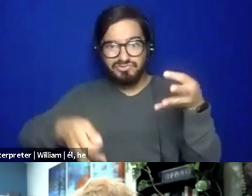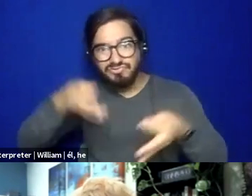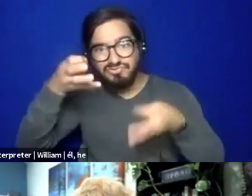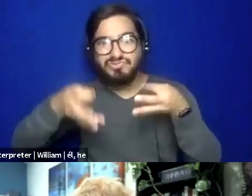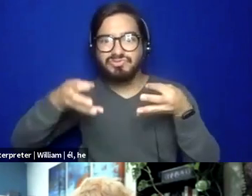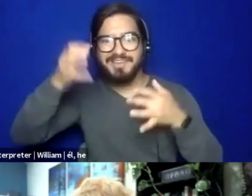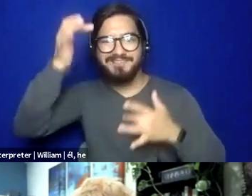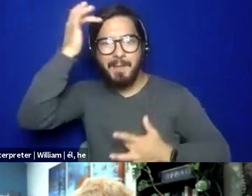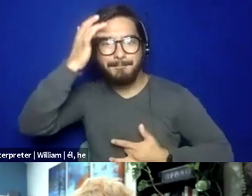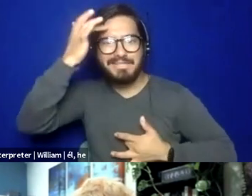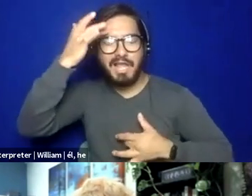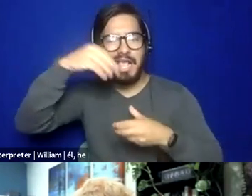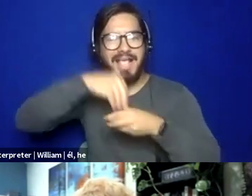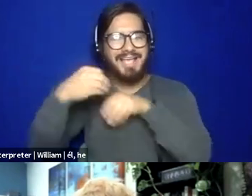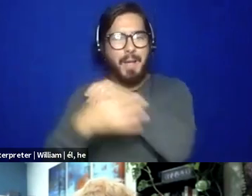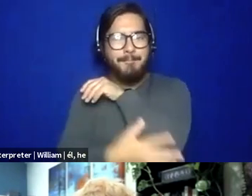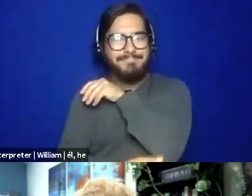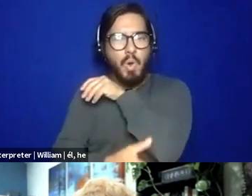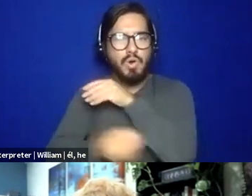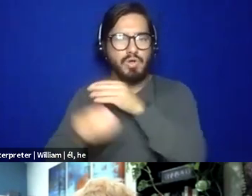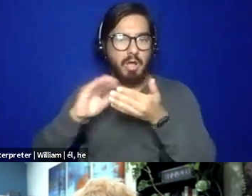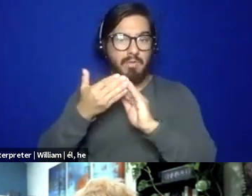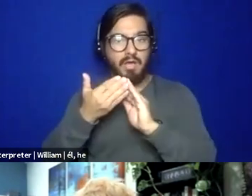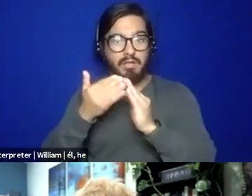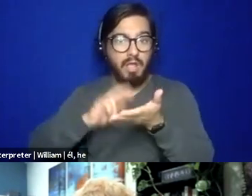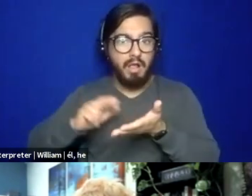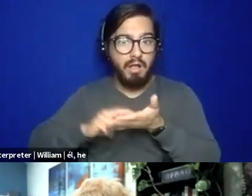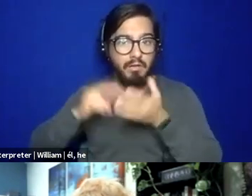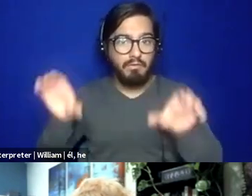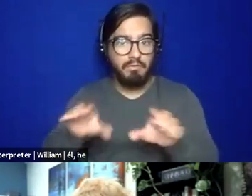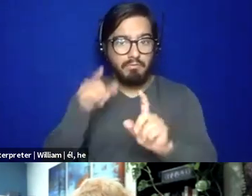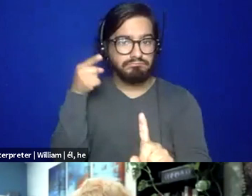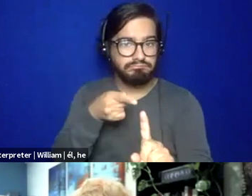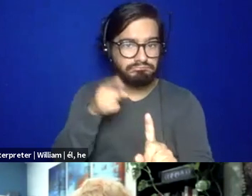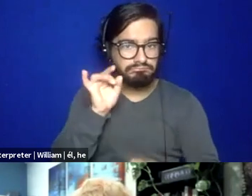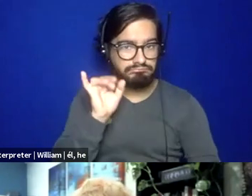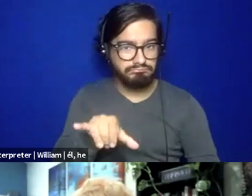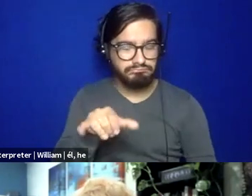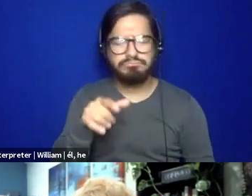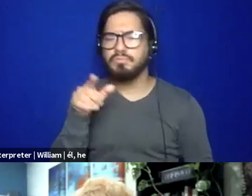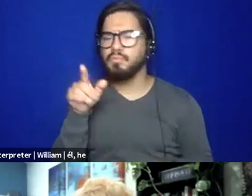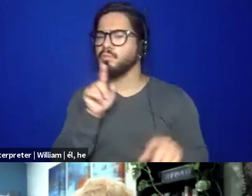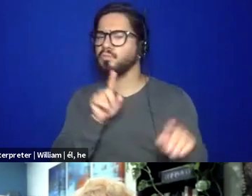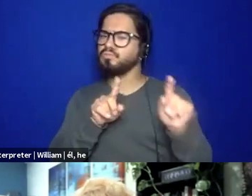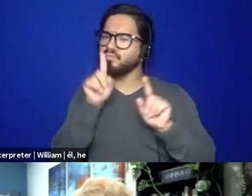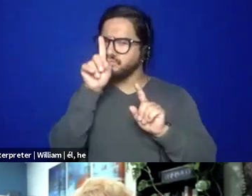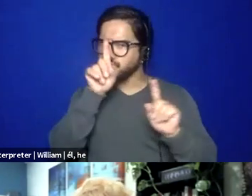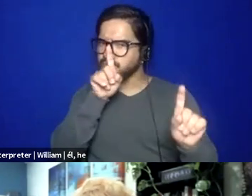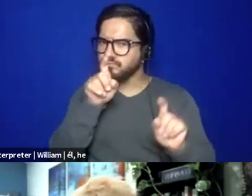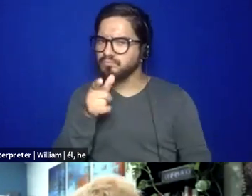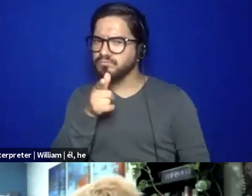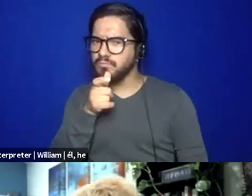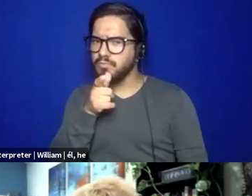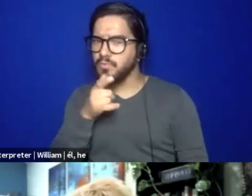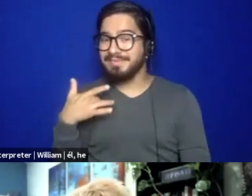urban and poor communities. So I'm always wondering like who's conducting these practices because they are usually upheld by white supremacist